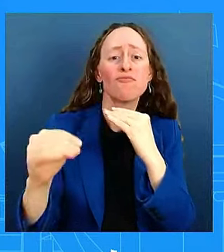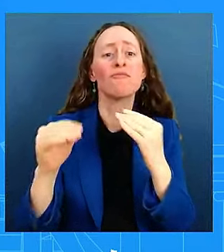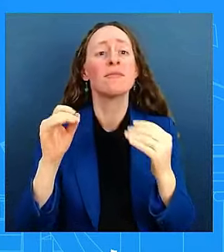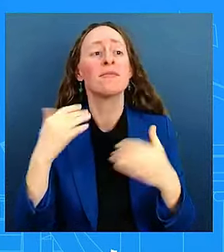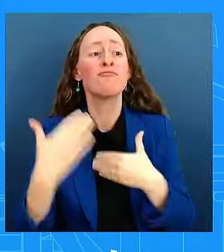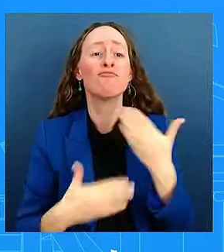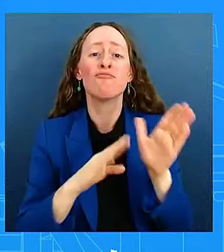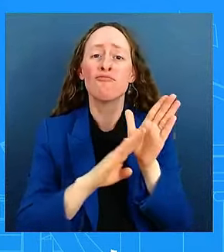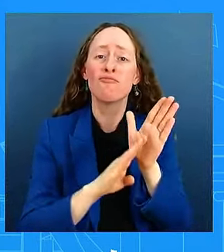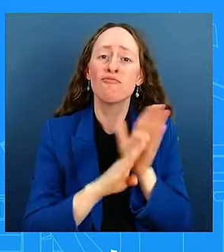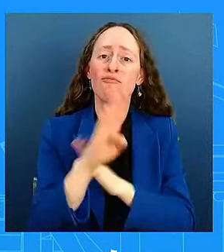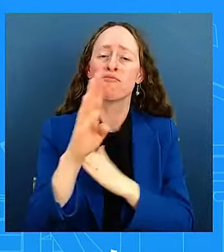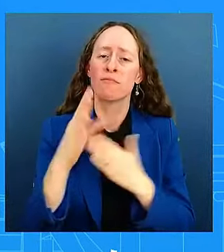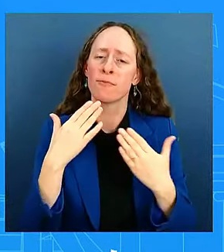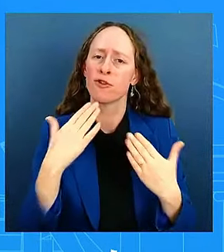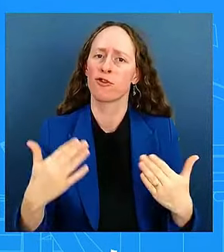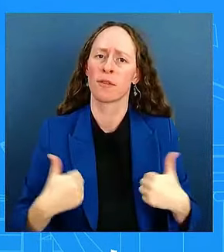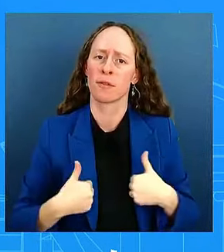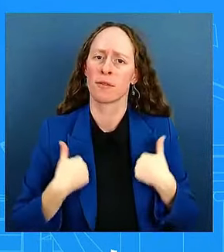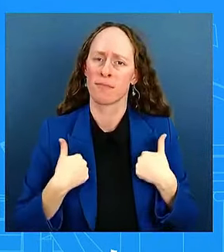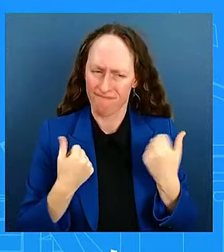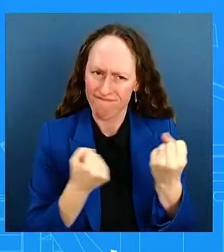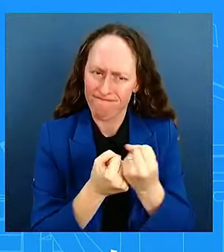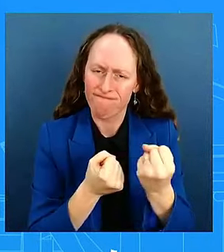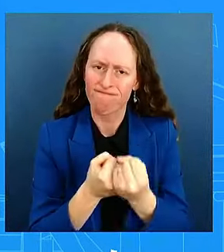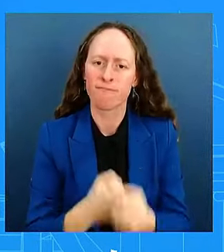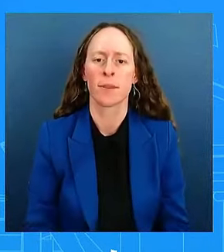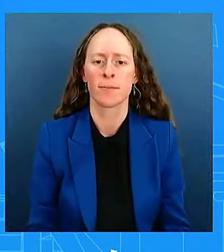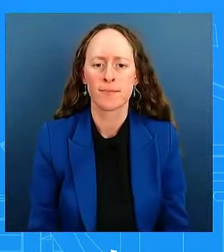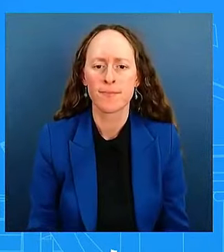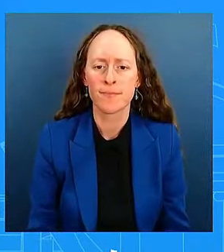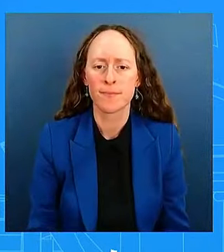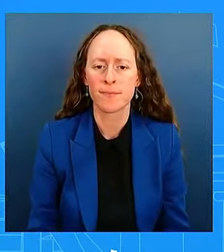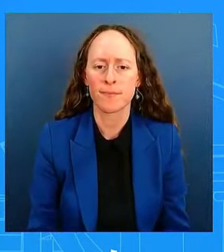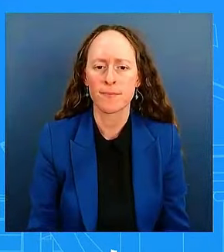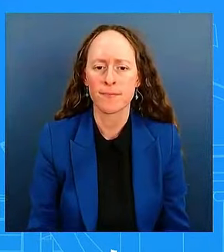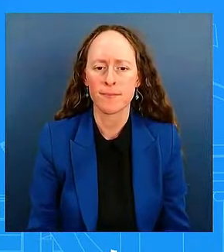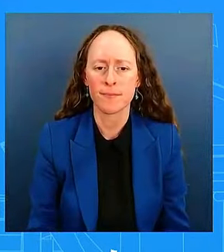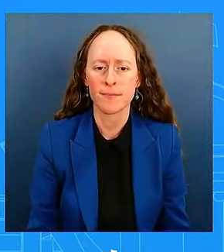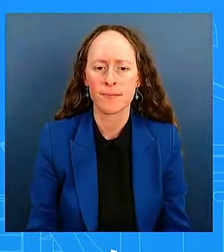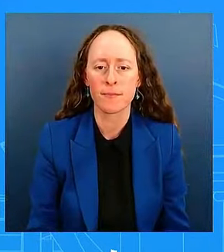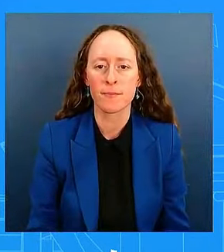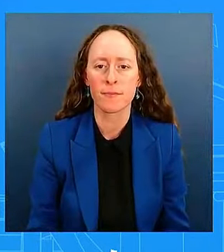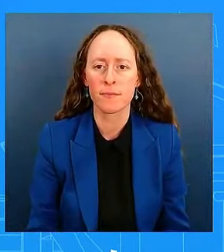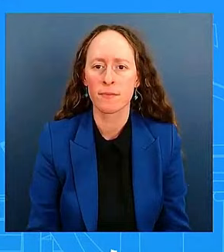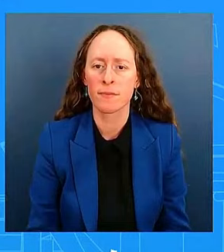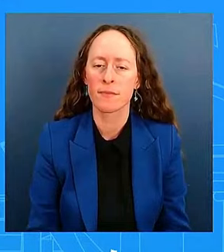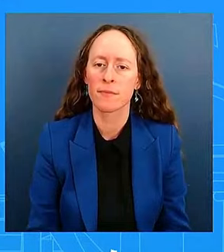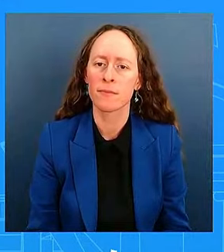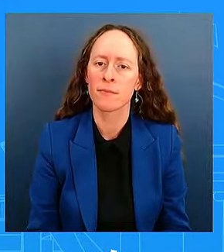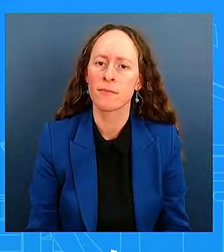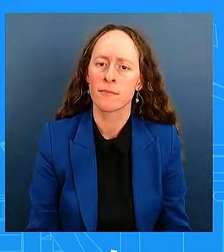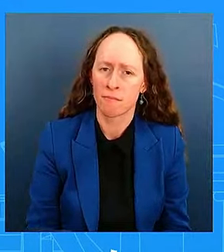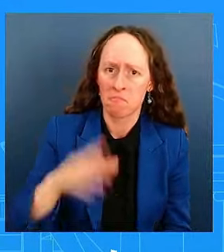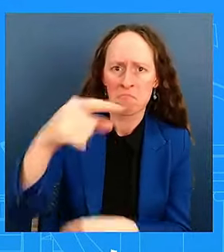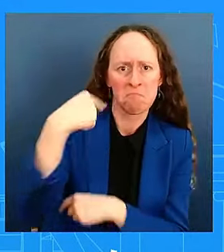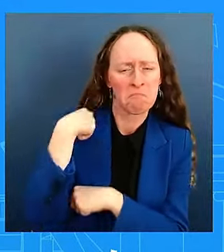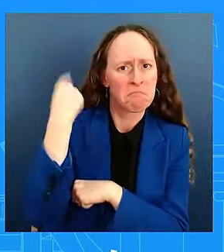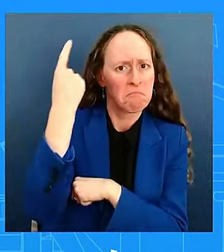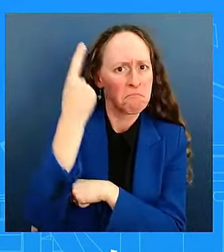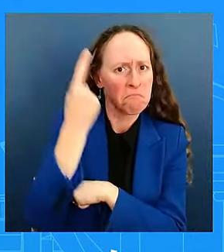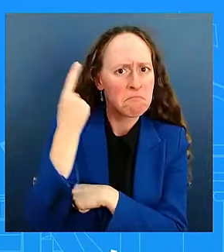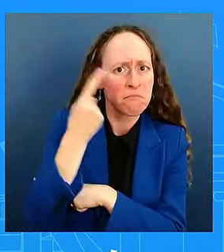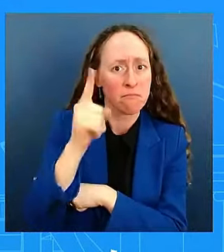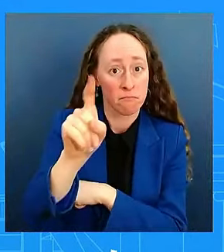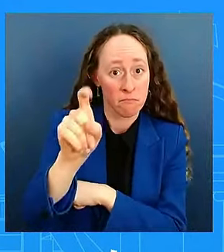Go ahead, Michael. Thanks, Karina. Uh, it seems as if the President has spoken with pretty much every, uh, governor, uh, in the affected...